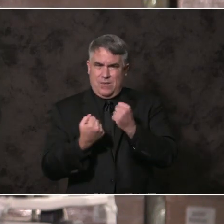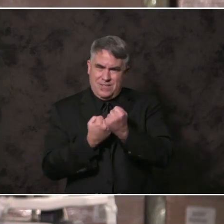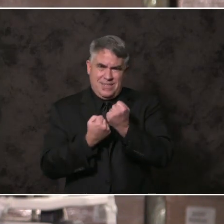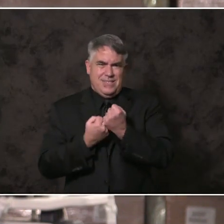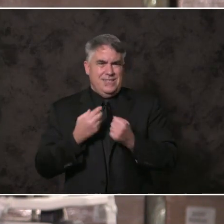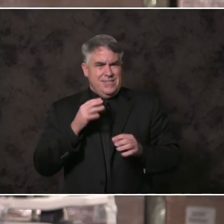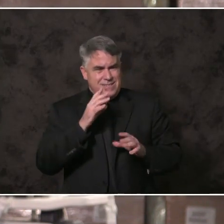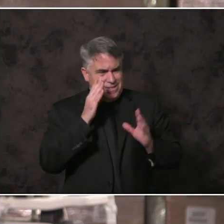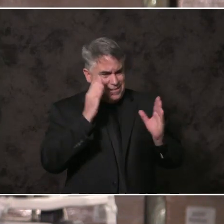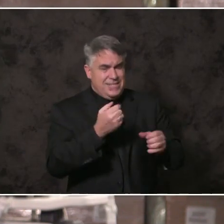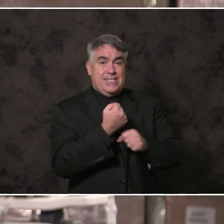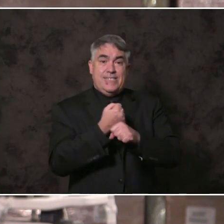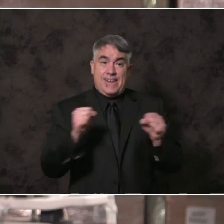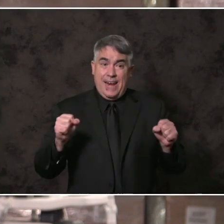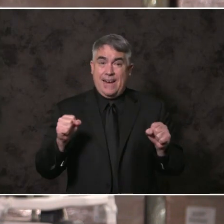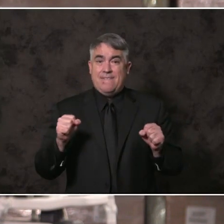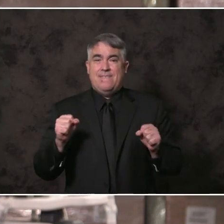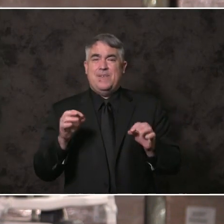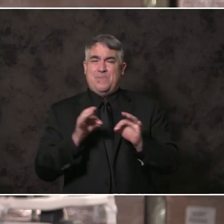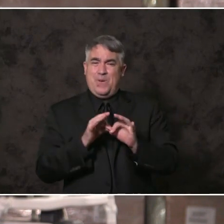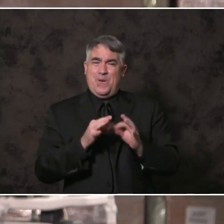and given a real shot at success.